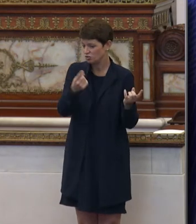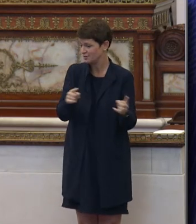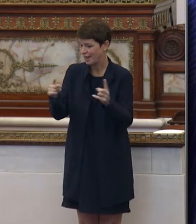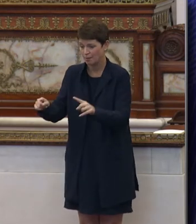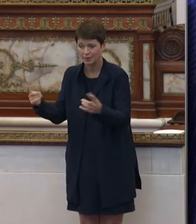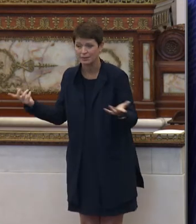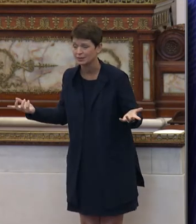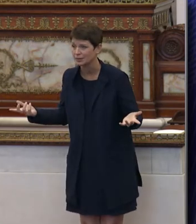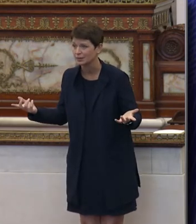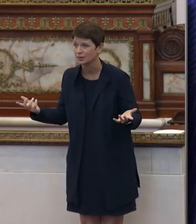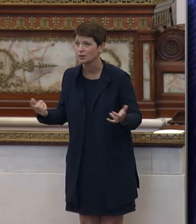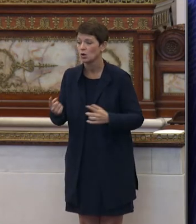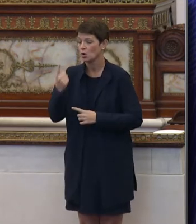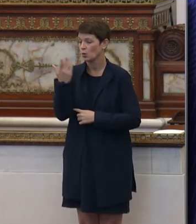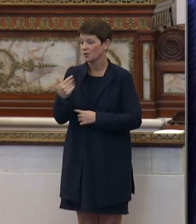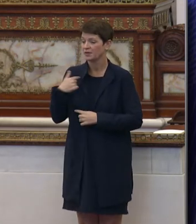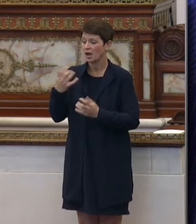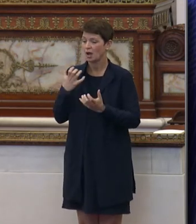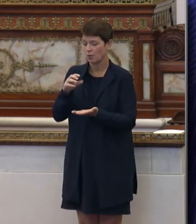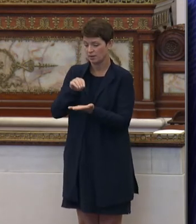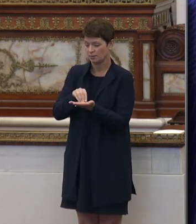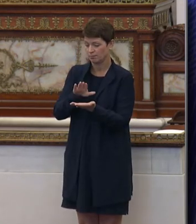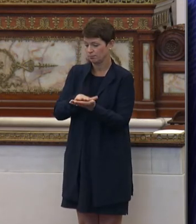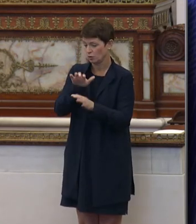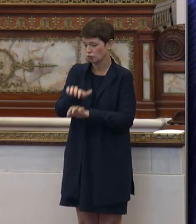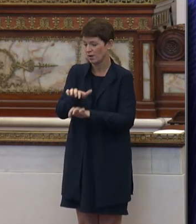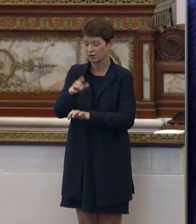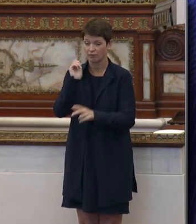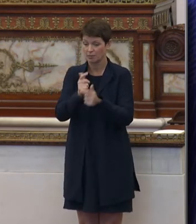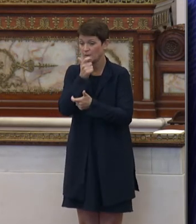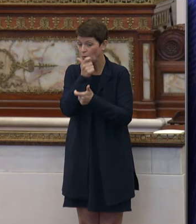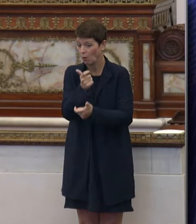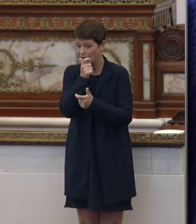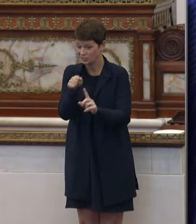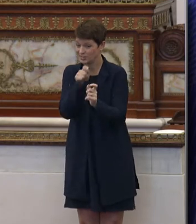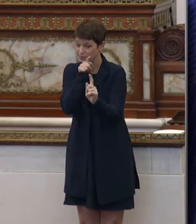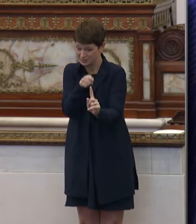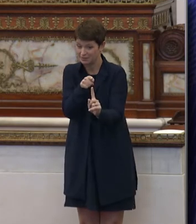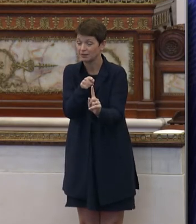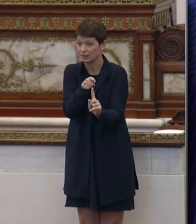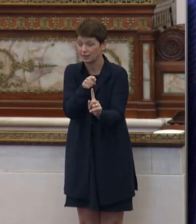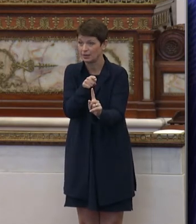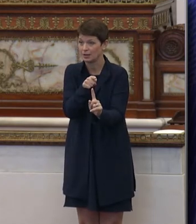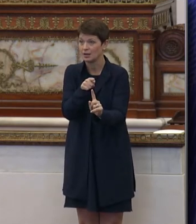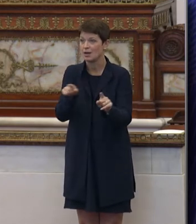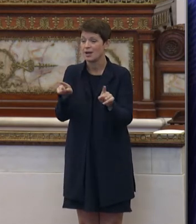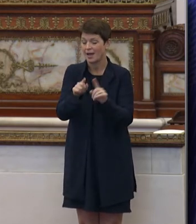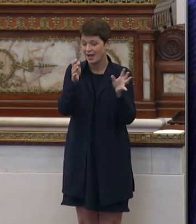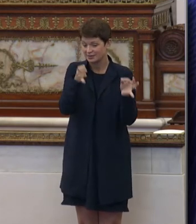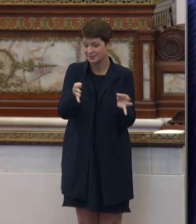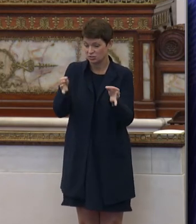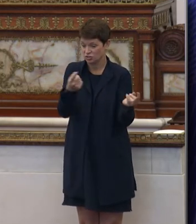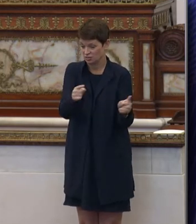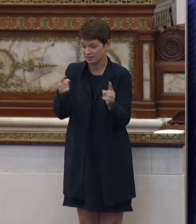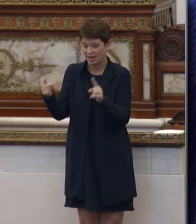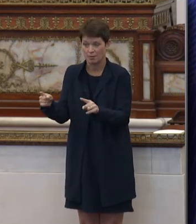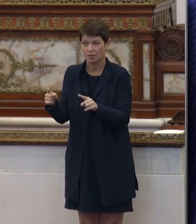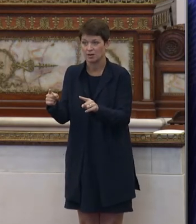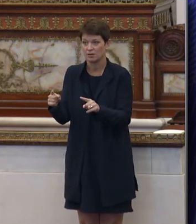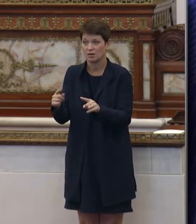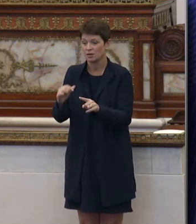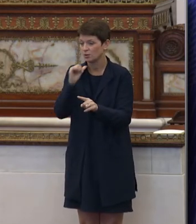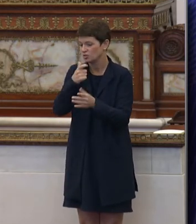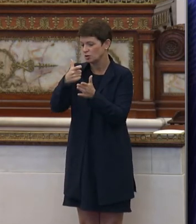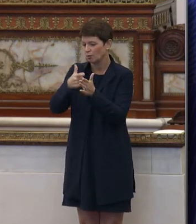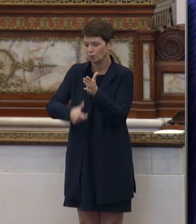because one of the things I want to note for the record for our viewing audience in particular, is that as decisions were made, there was not a